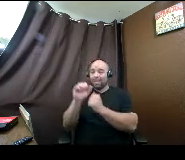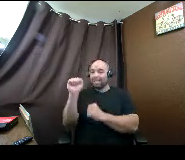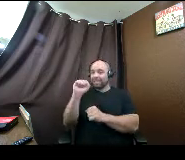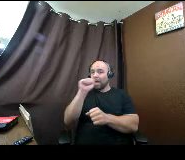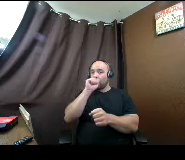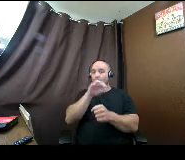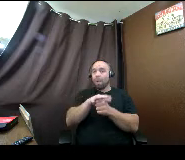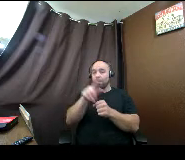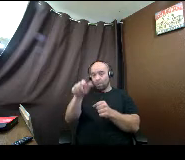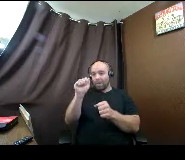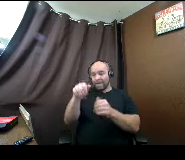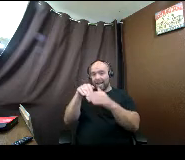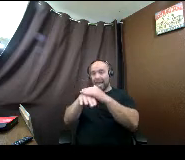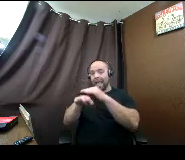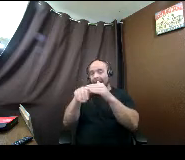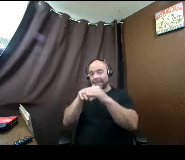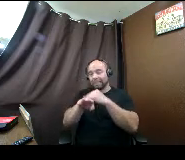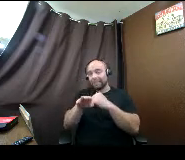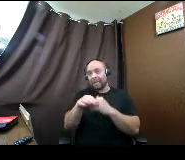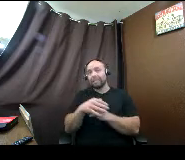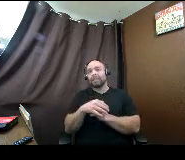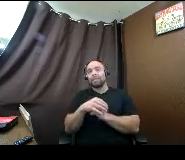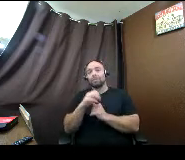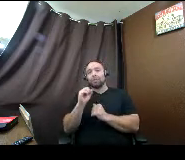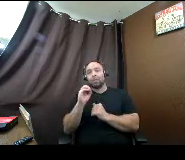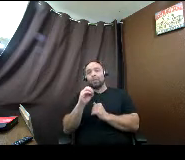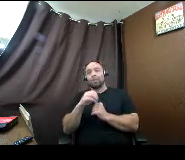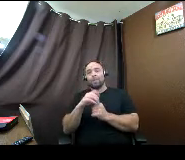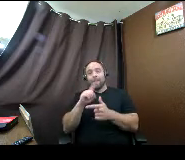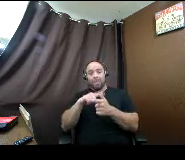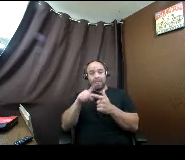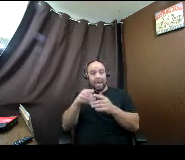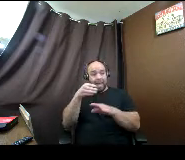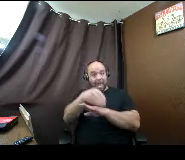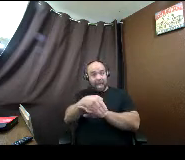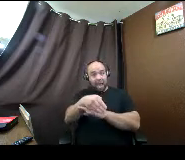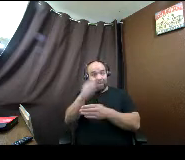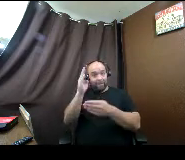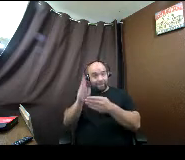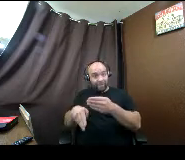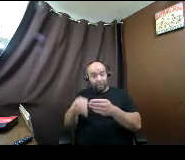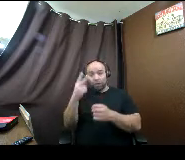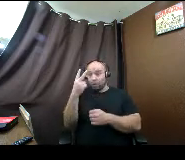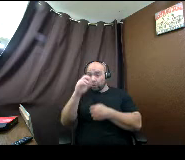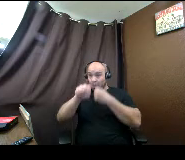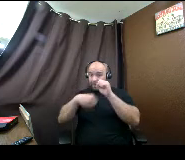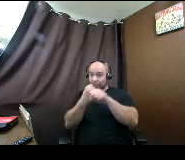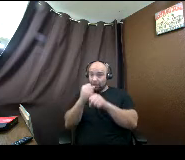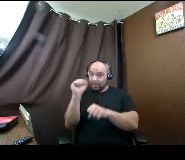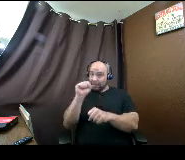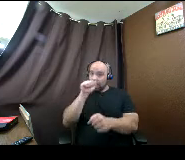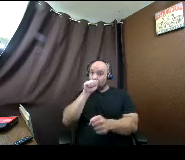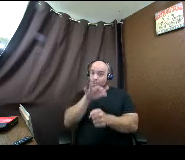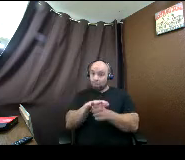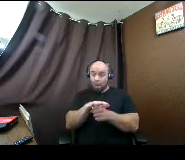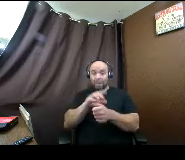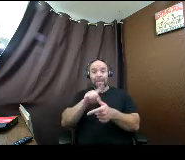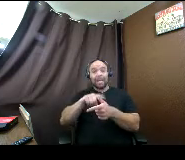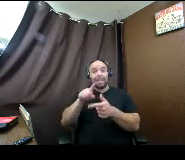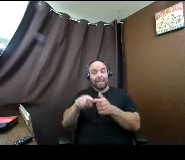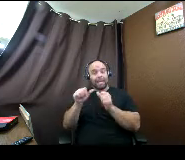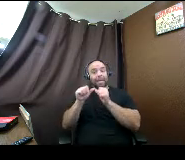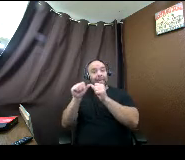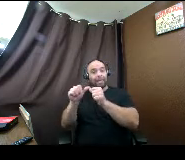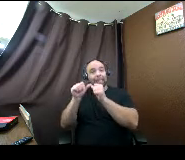access. So and then. after you are done with your two years of Seattle promise. you want to continue to file that FAFSA.